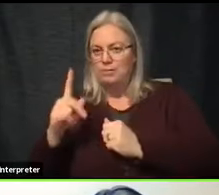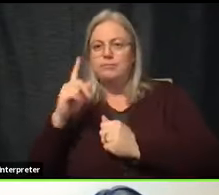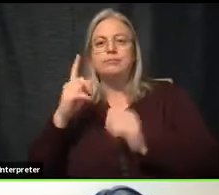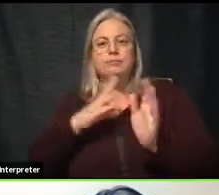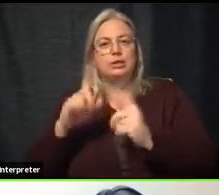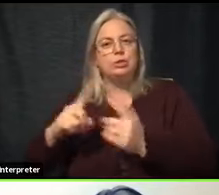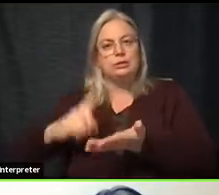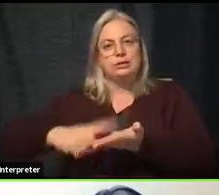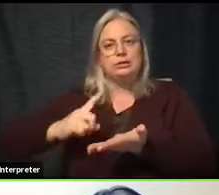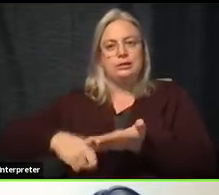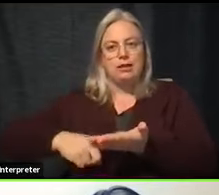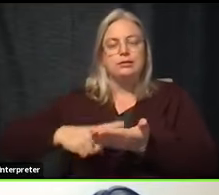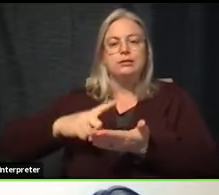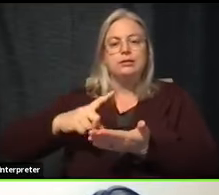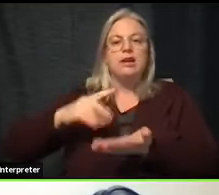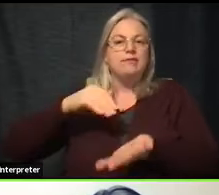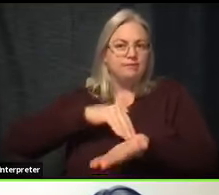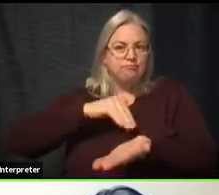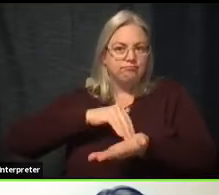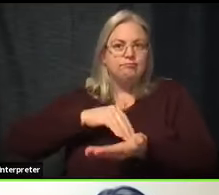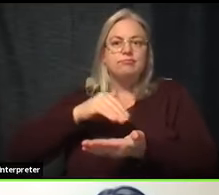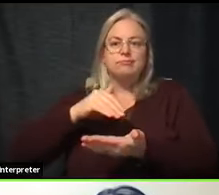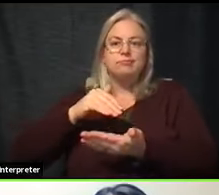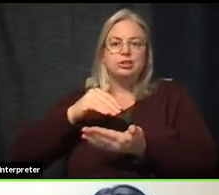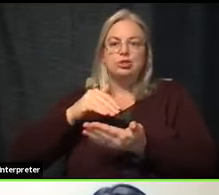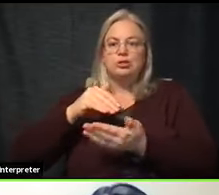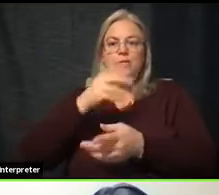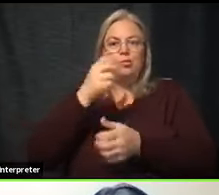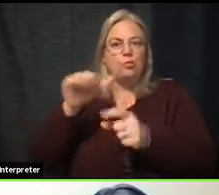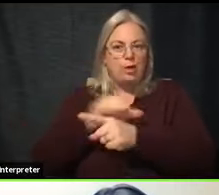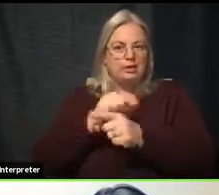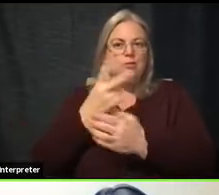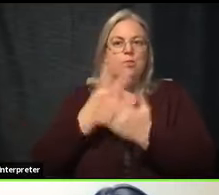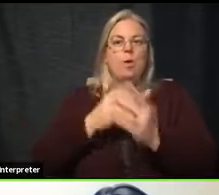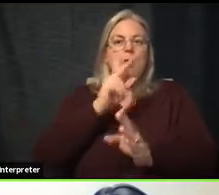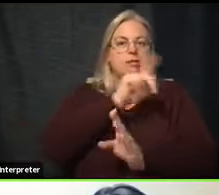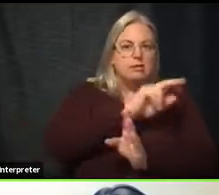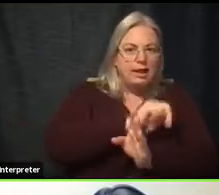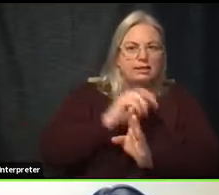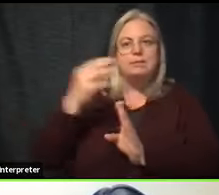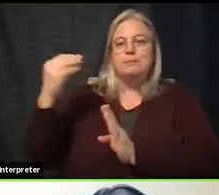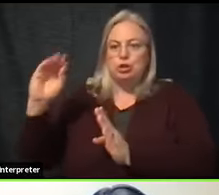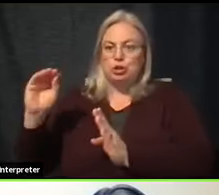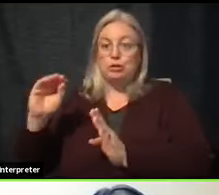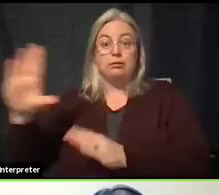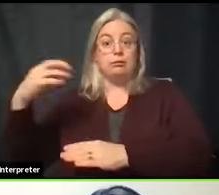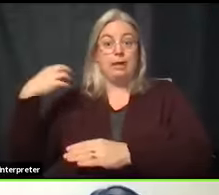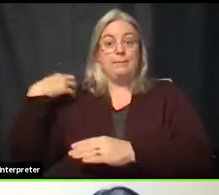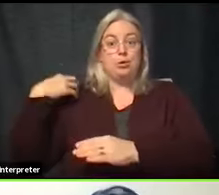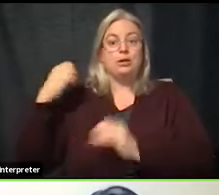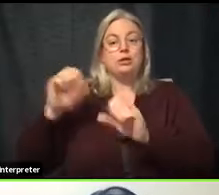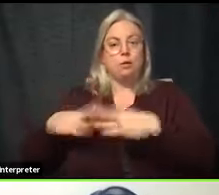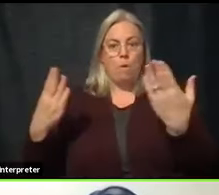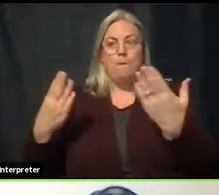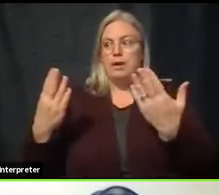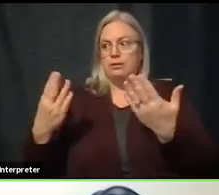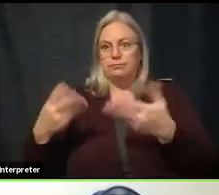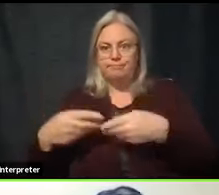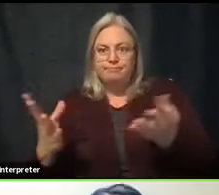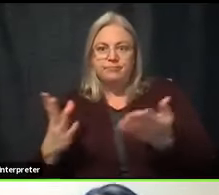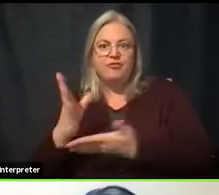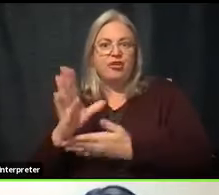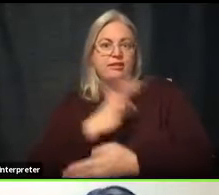with a physician who practices on both sides, and they were saying that employers could open up immunizations for their staff in some way